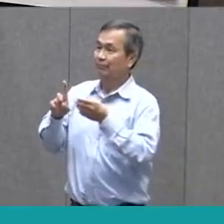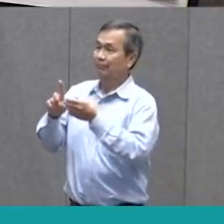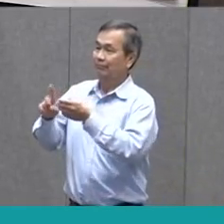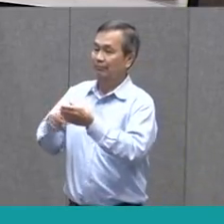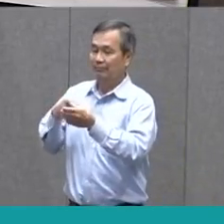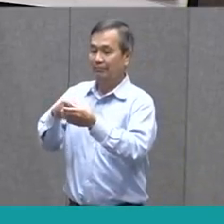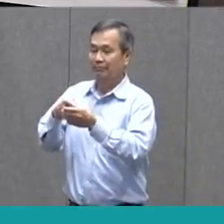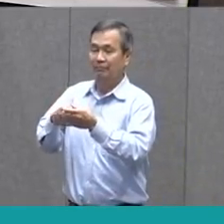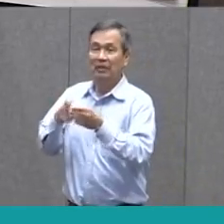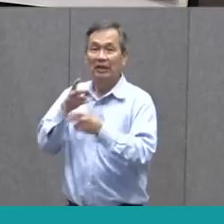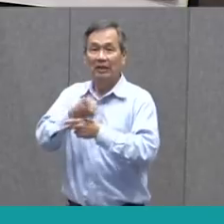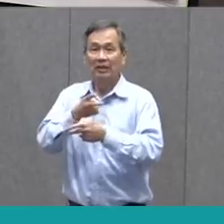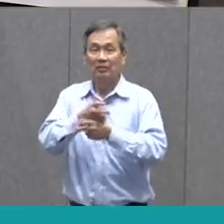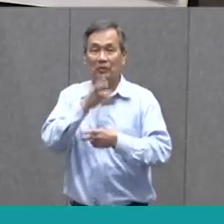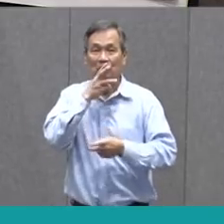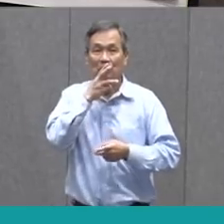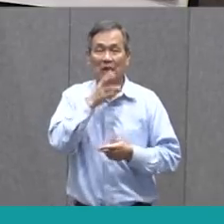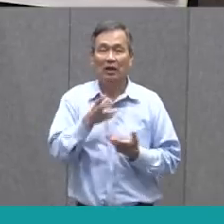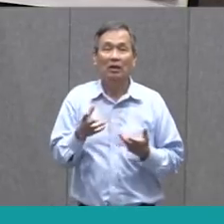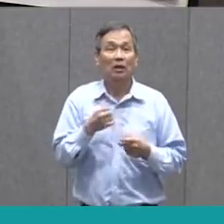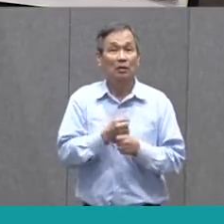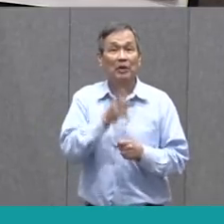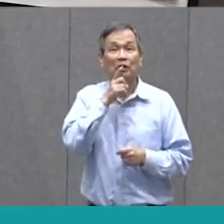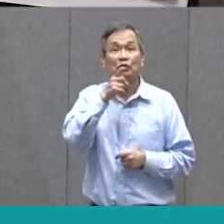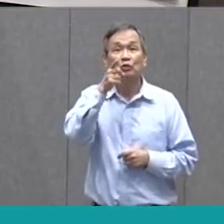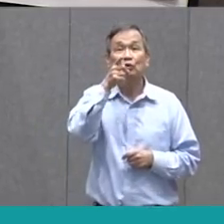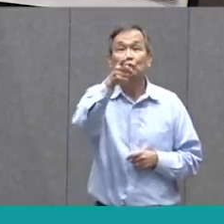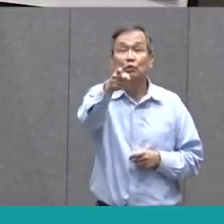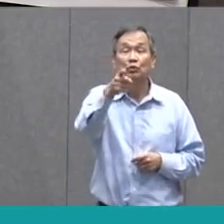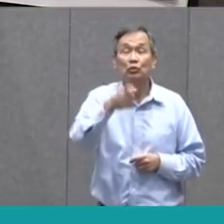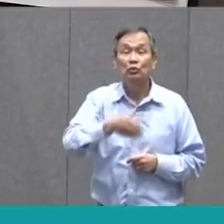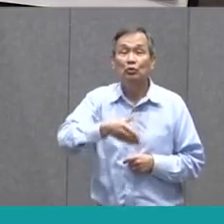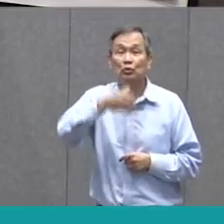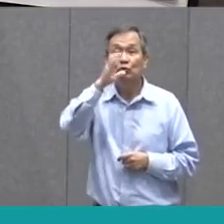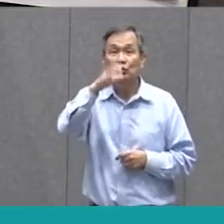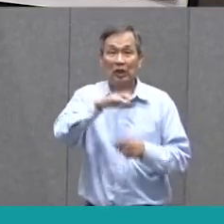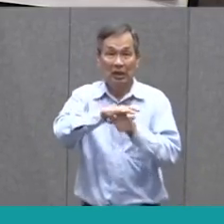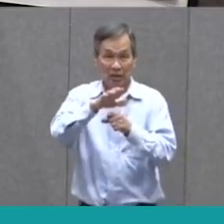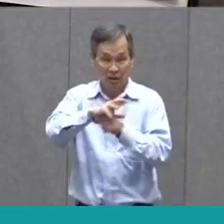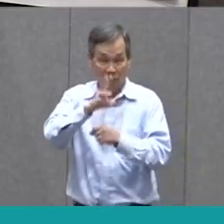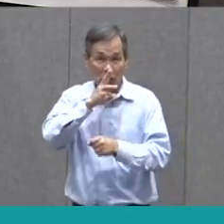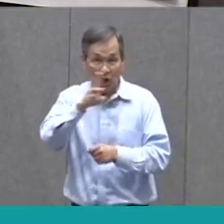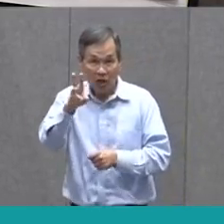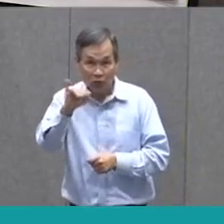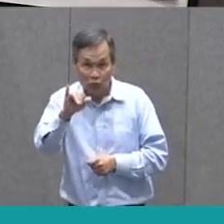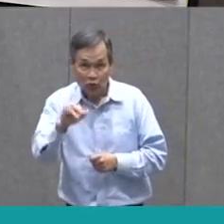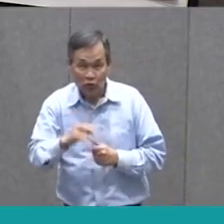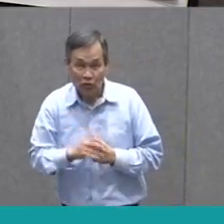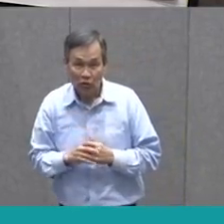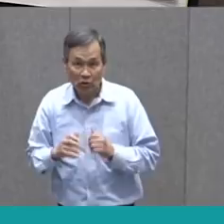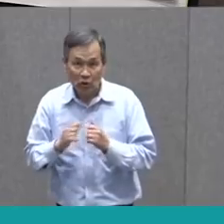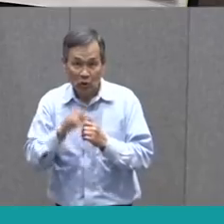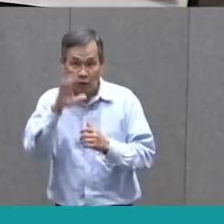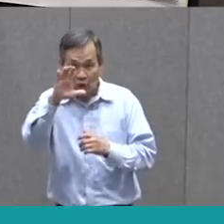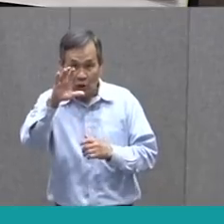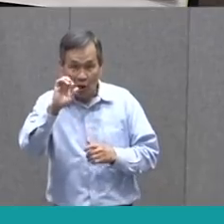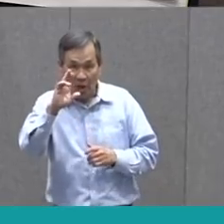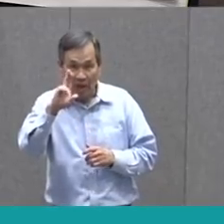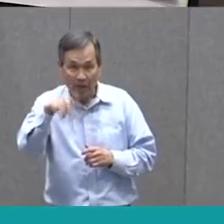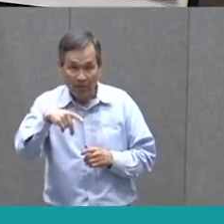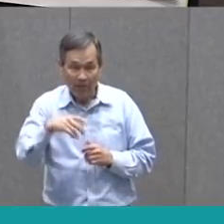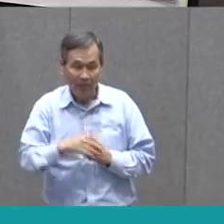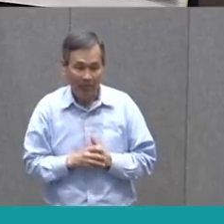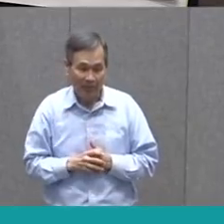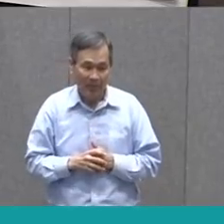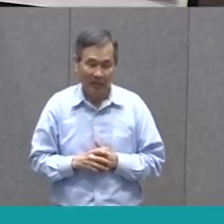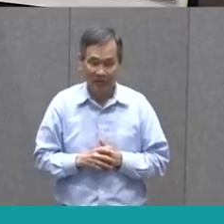can stay hydrated. So make sure you're drinking lots of water, and staying hydrated with your cups of water. But